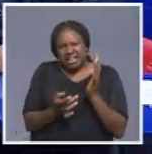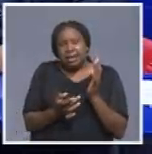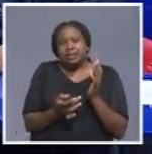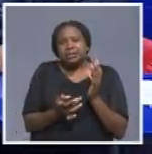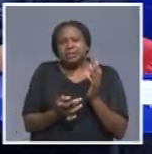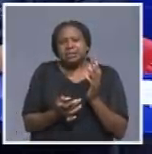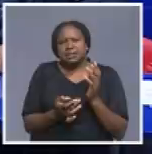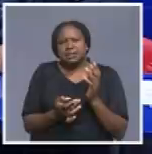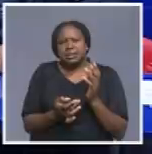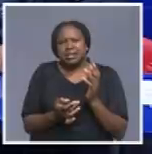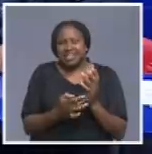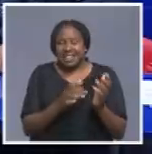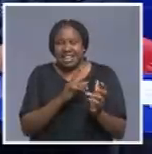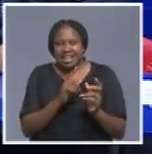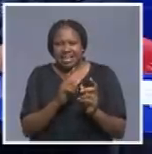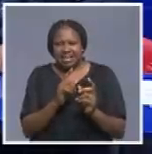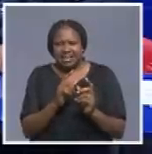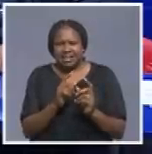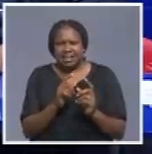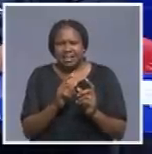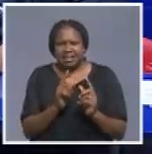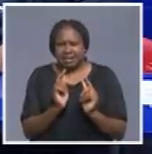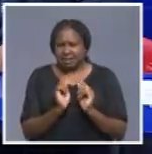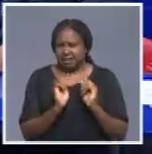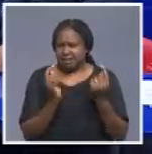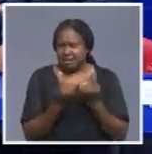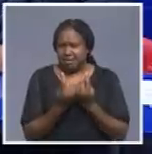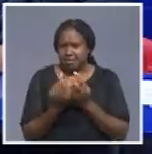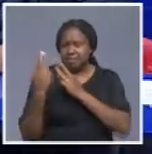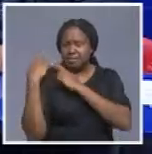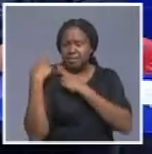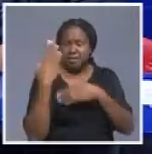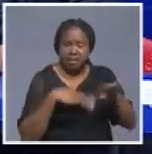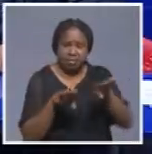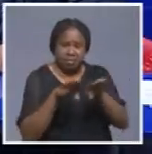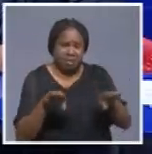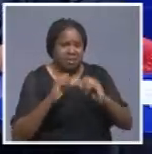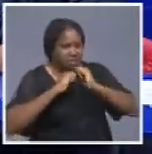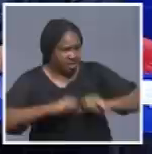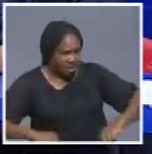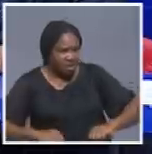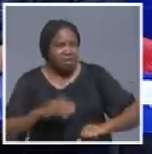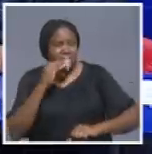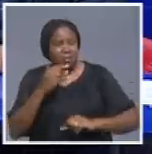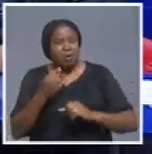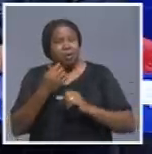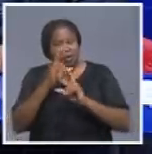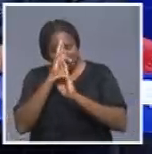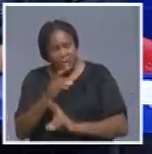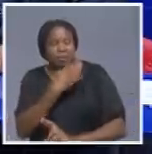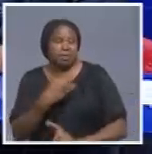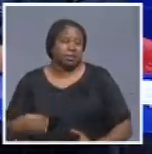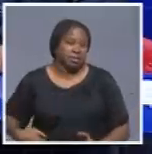which are looking at the implementation of the decision which was announced by His Excellency the